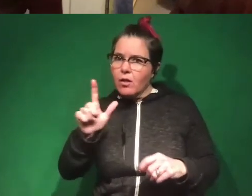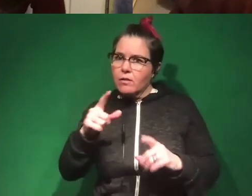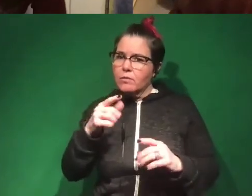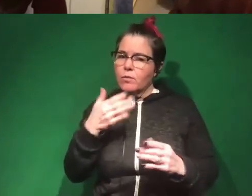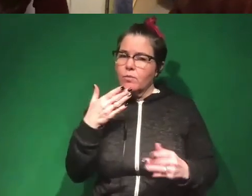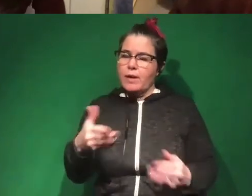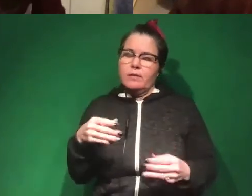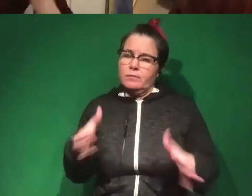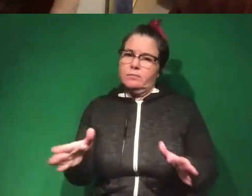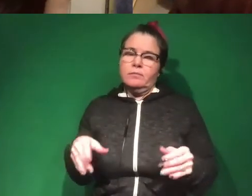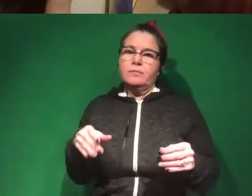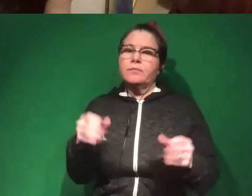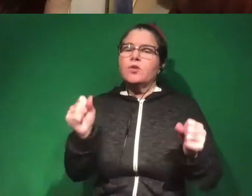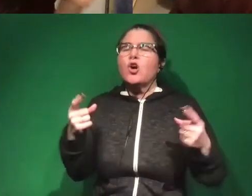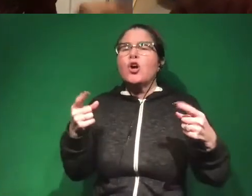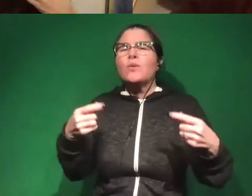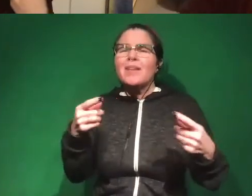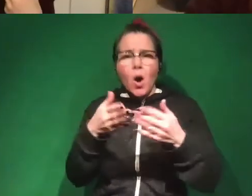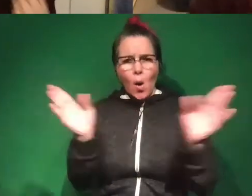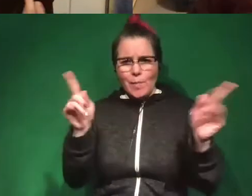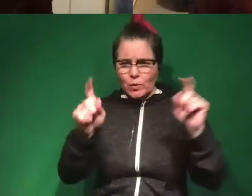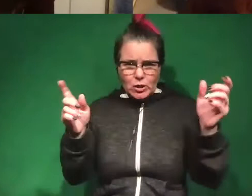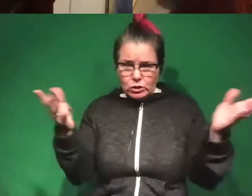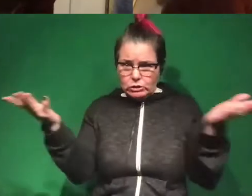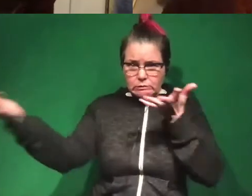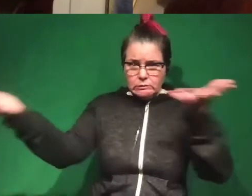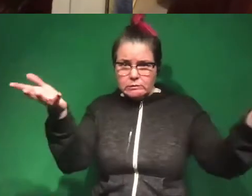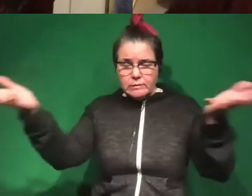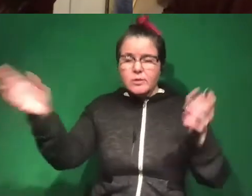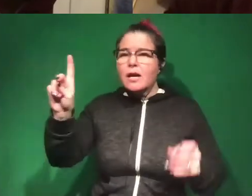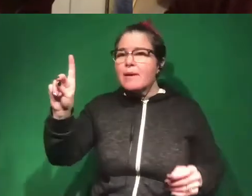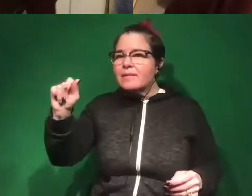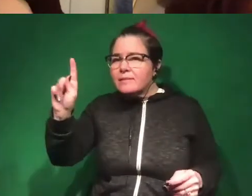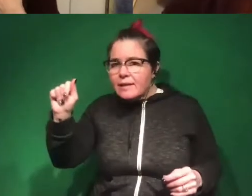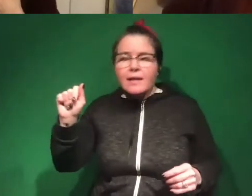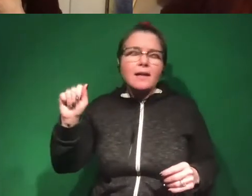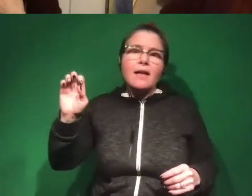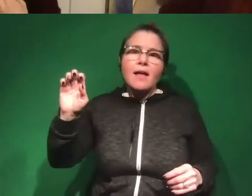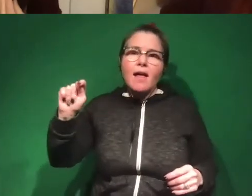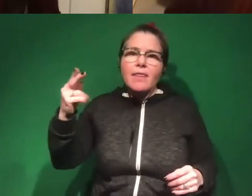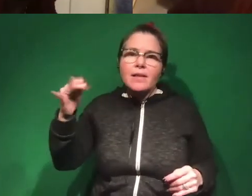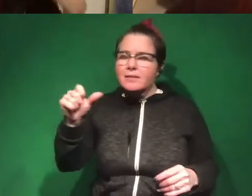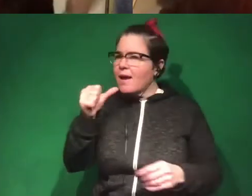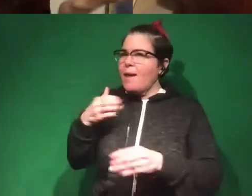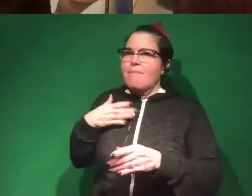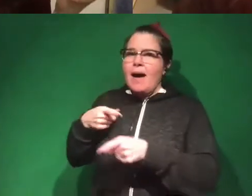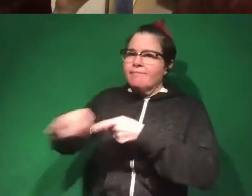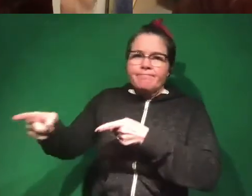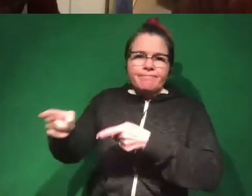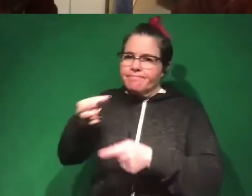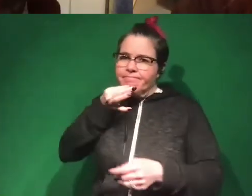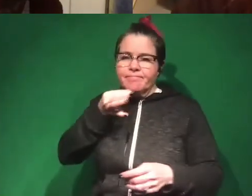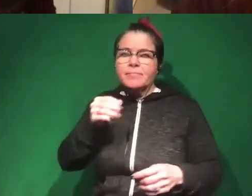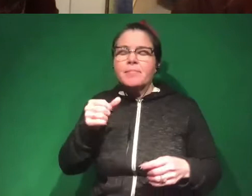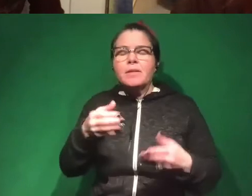hand, you could argue, and this is an open question, right? And I talk about data and ethics a little bit in my data science class, but this really is not my area, but it's an open question,